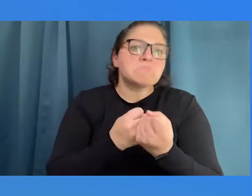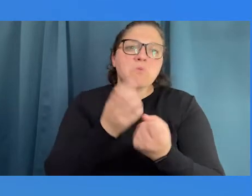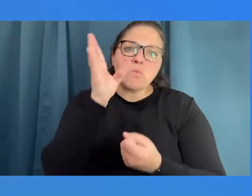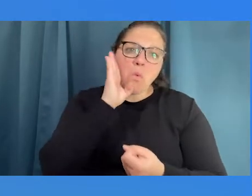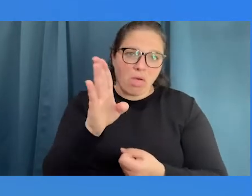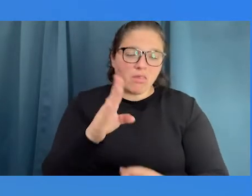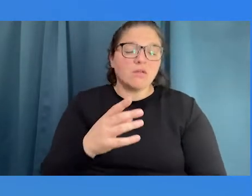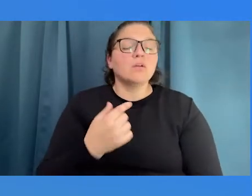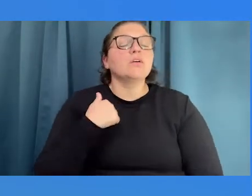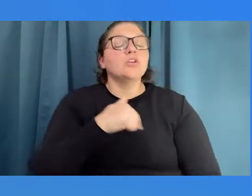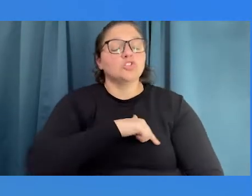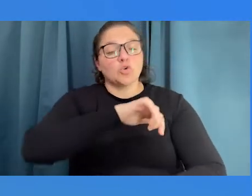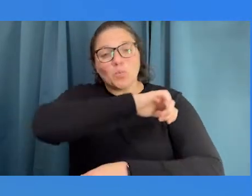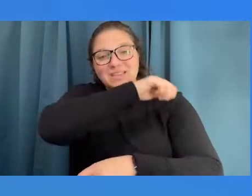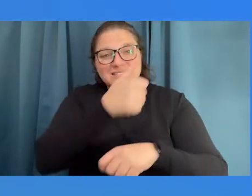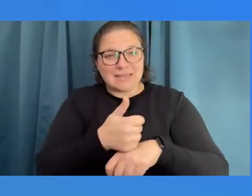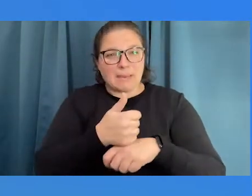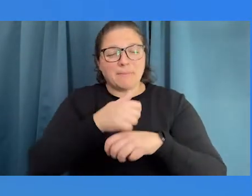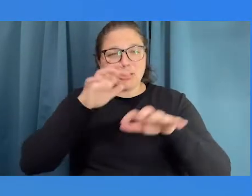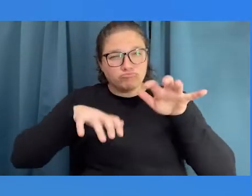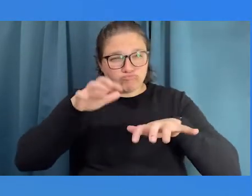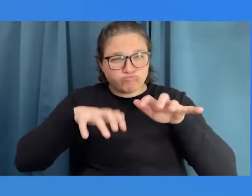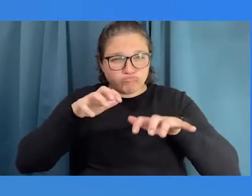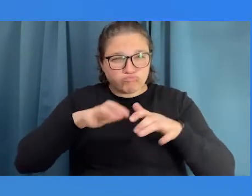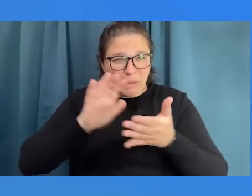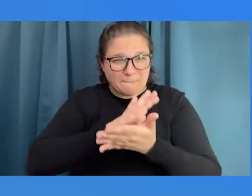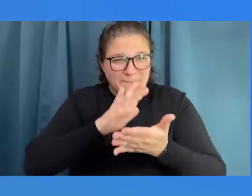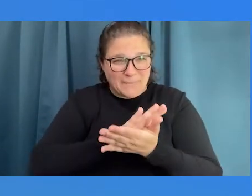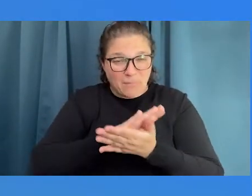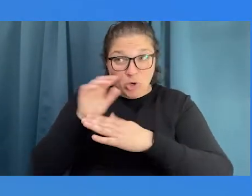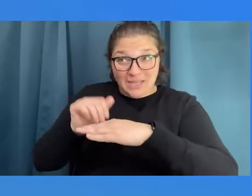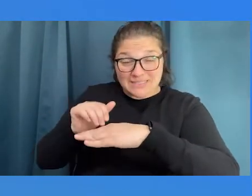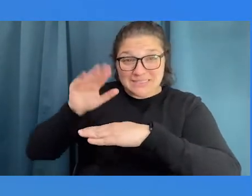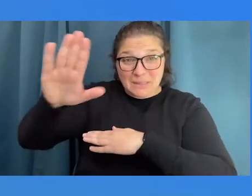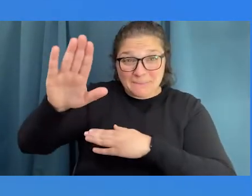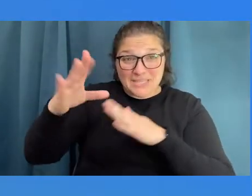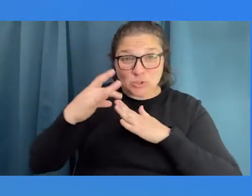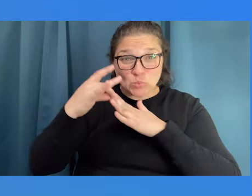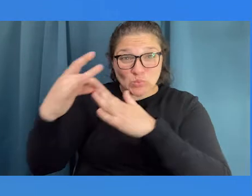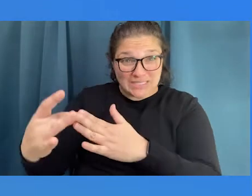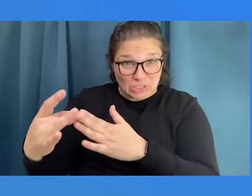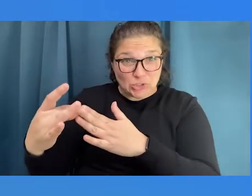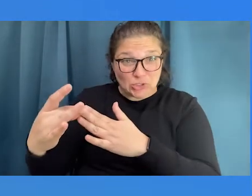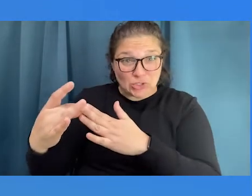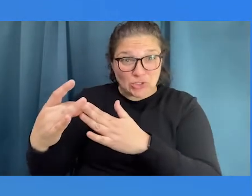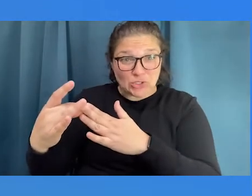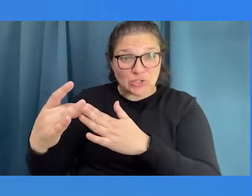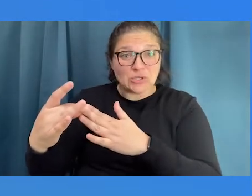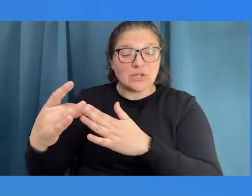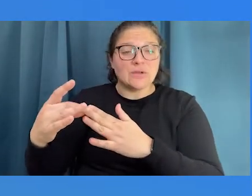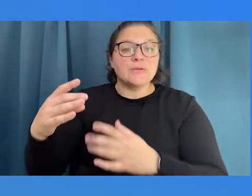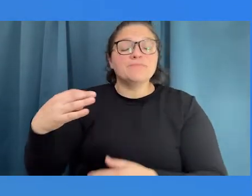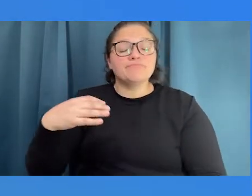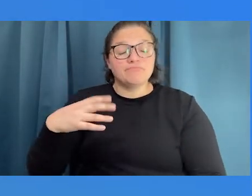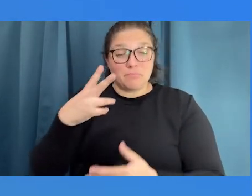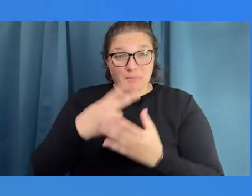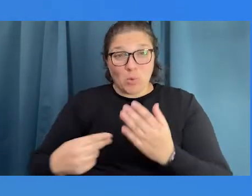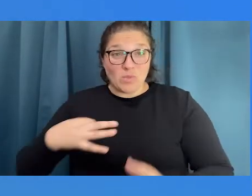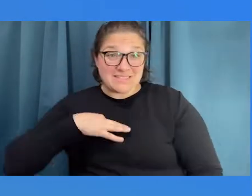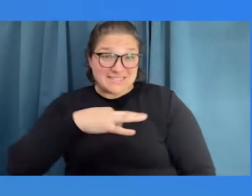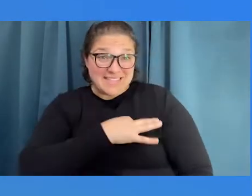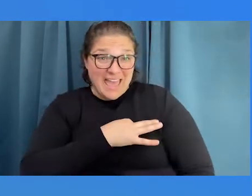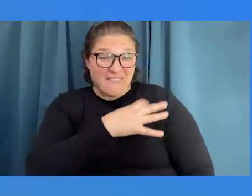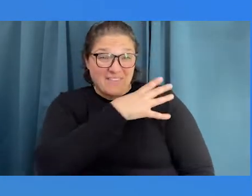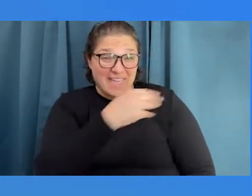So we put together a position paper and we submitted to the leadership, staff leadership, as well as the